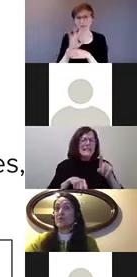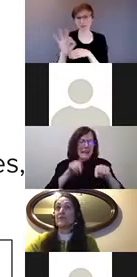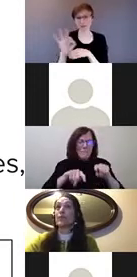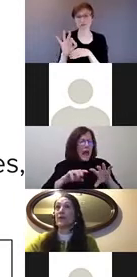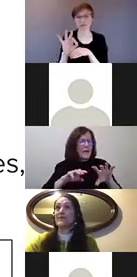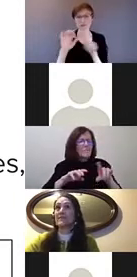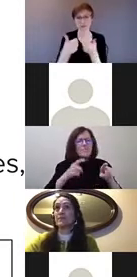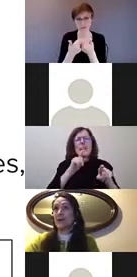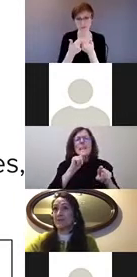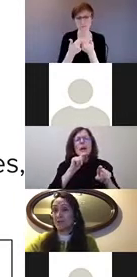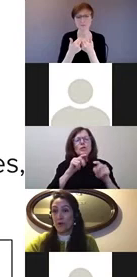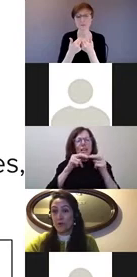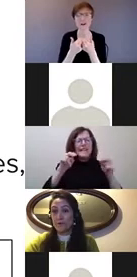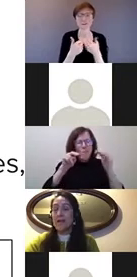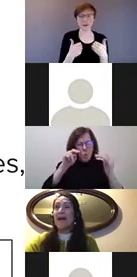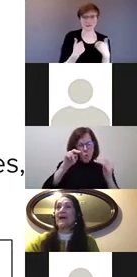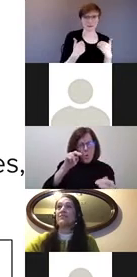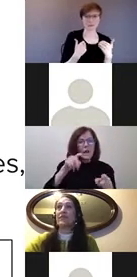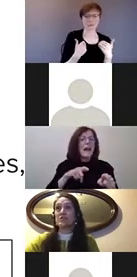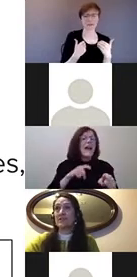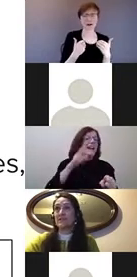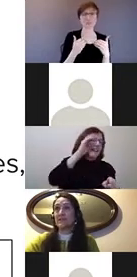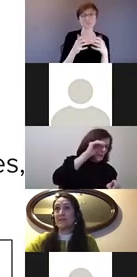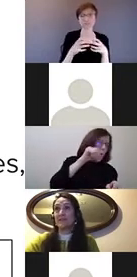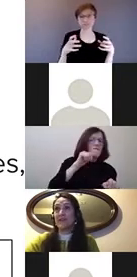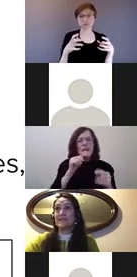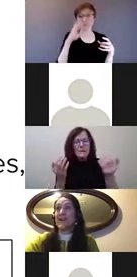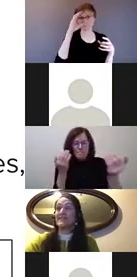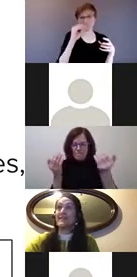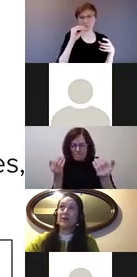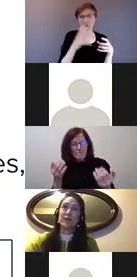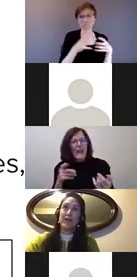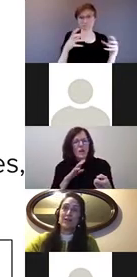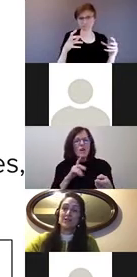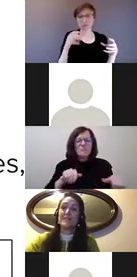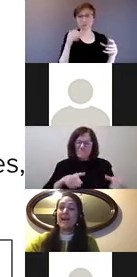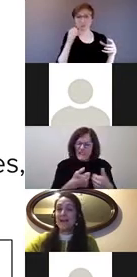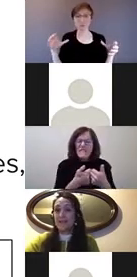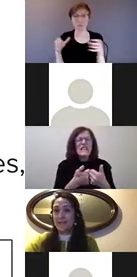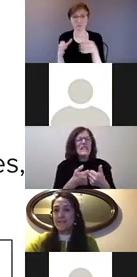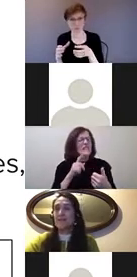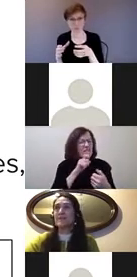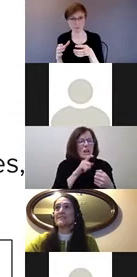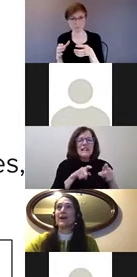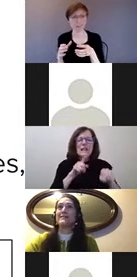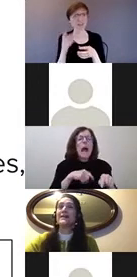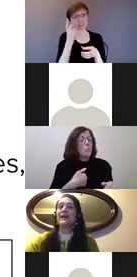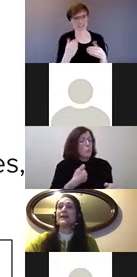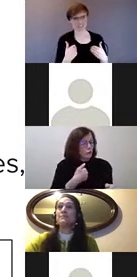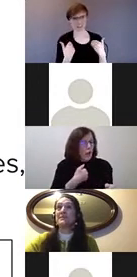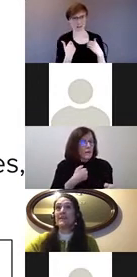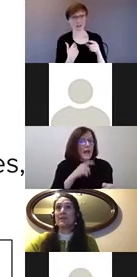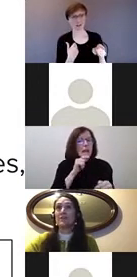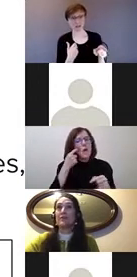proportion of boys compared to girls have functional difficulties at younger ages, as you can see on the slides,